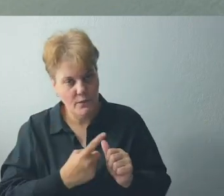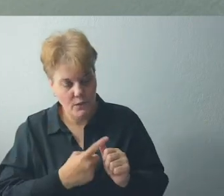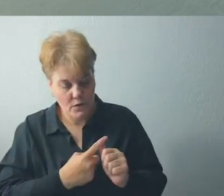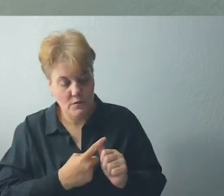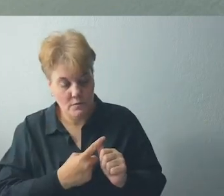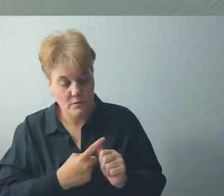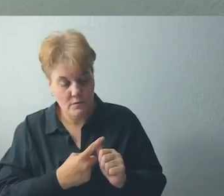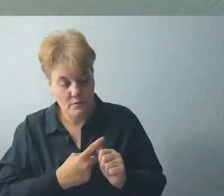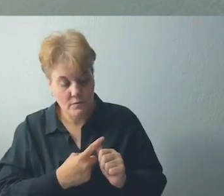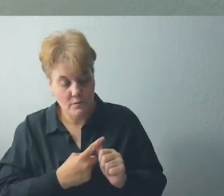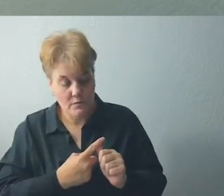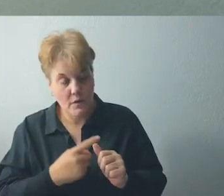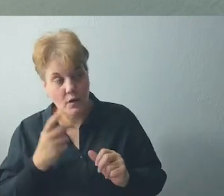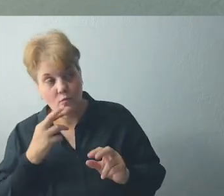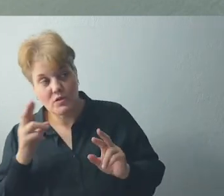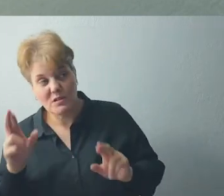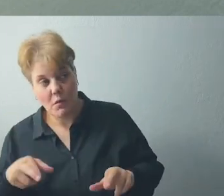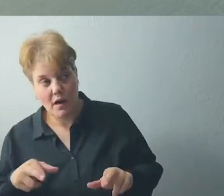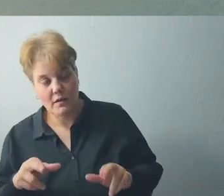a talker second.